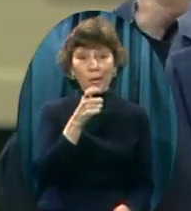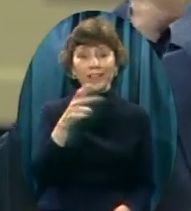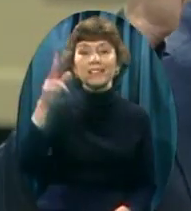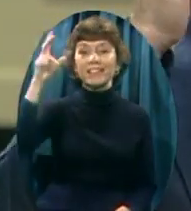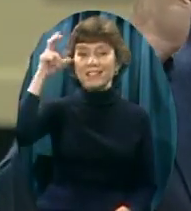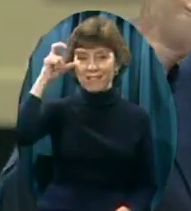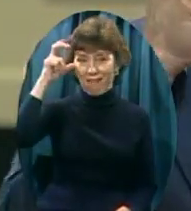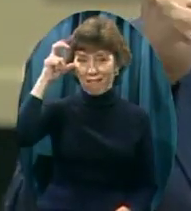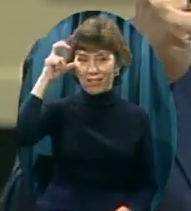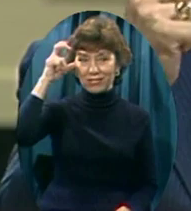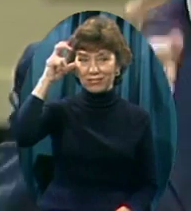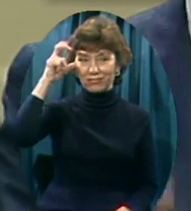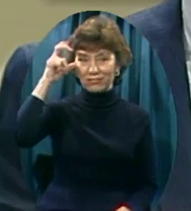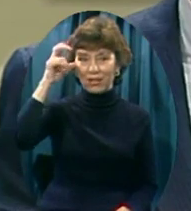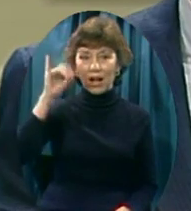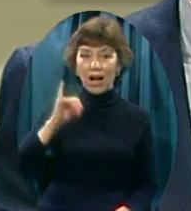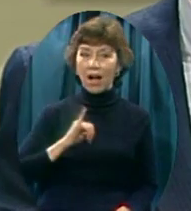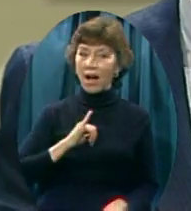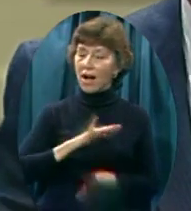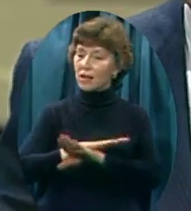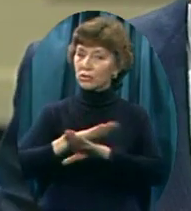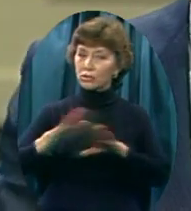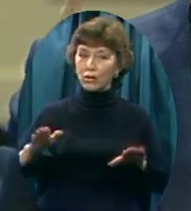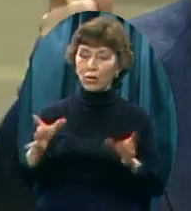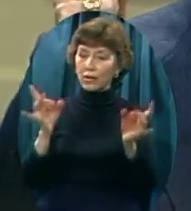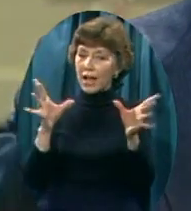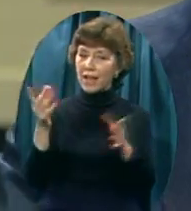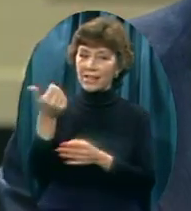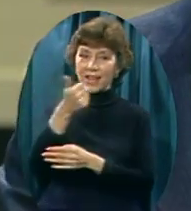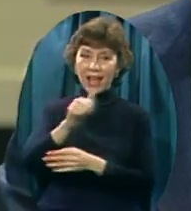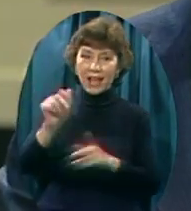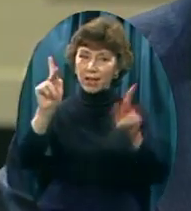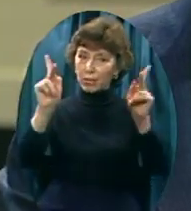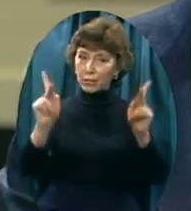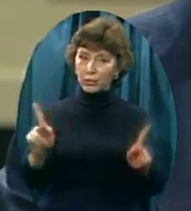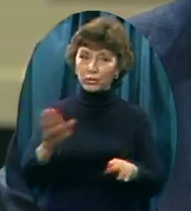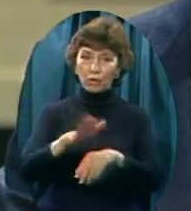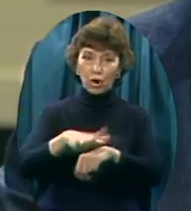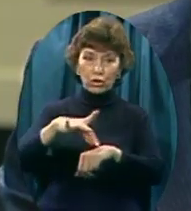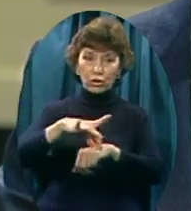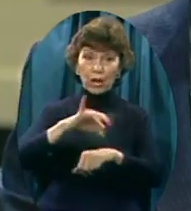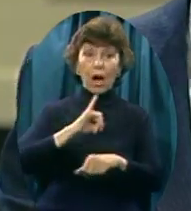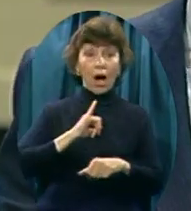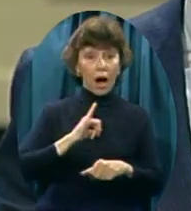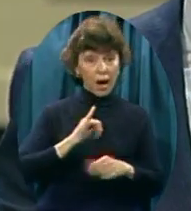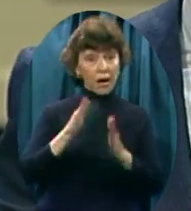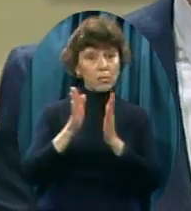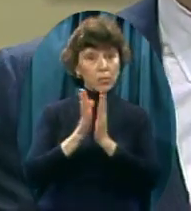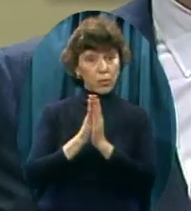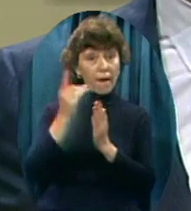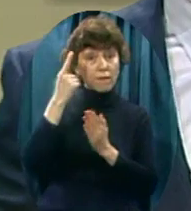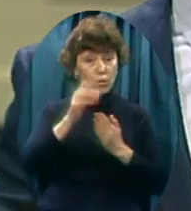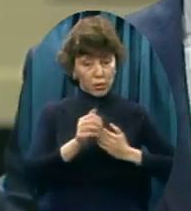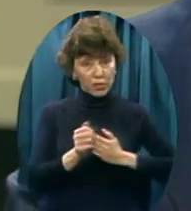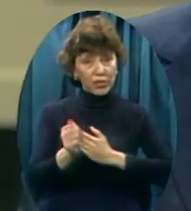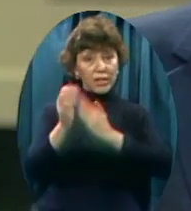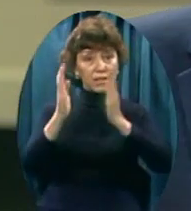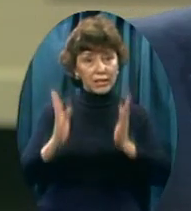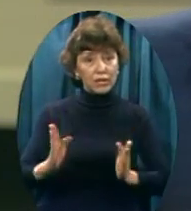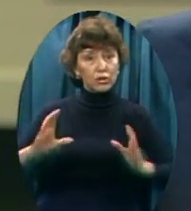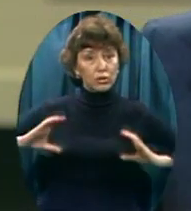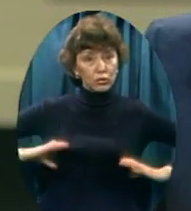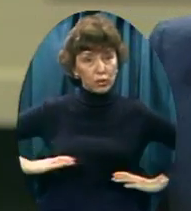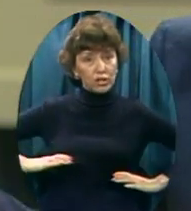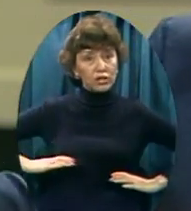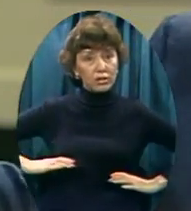I do not hate A person on this earth I pray for Yuri Andropov God can save him God saved Saul of Tarsus